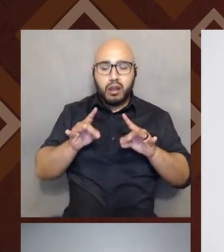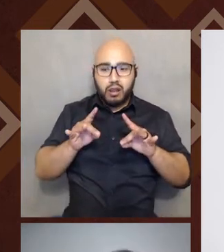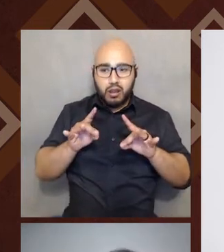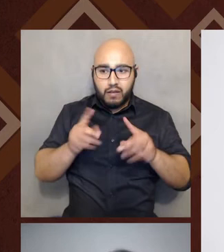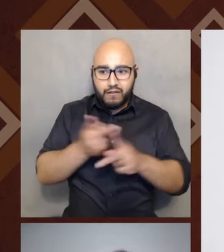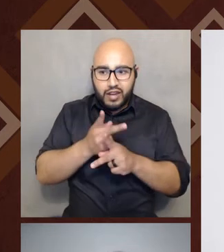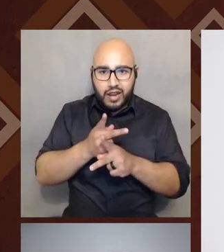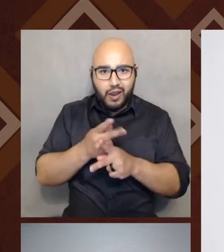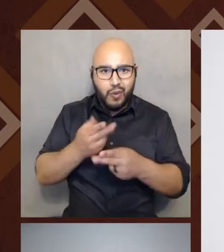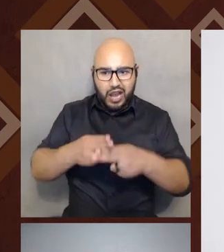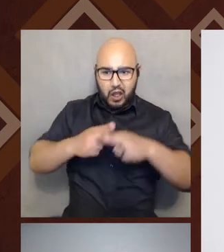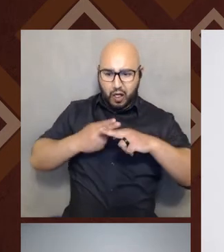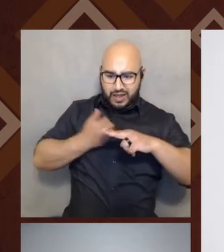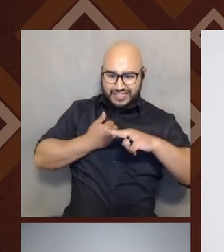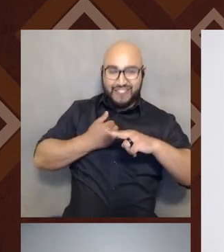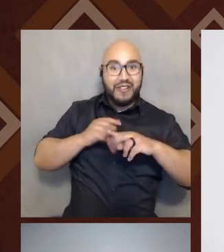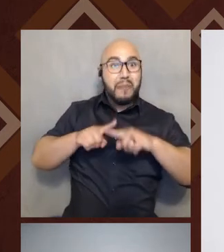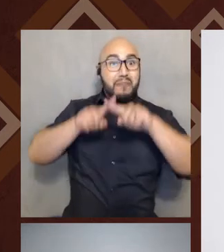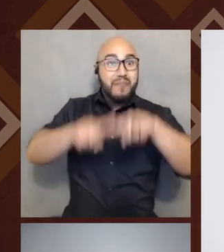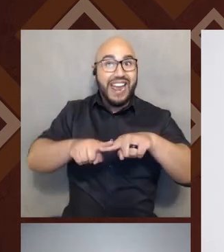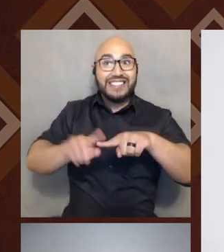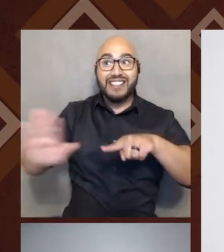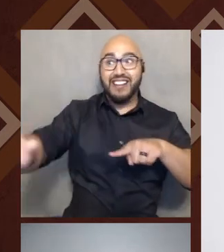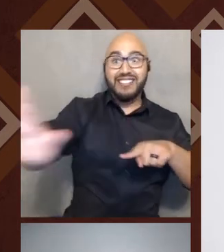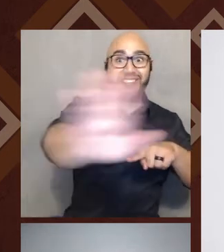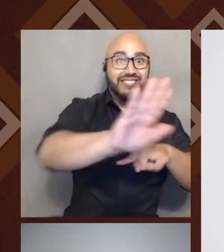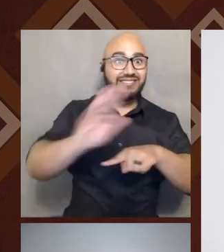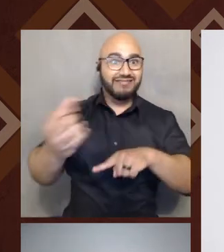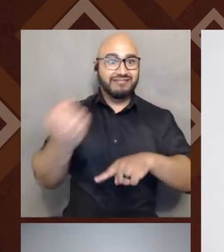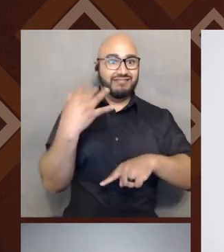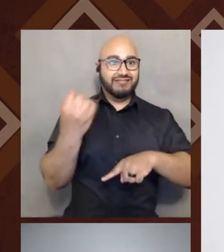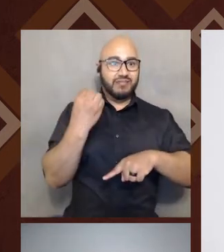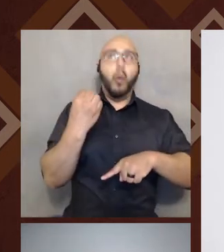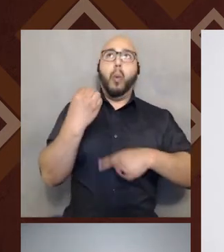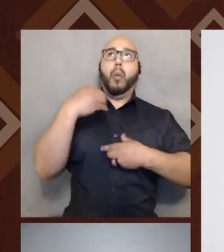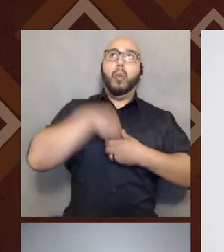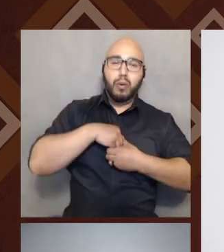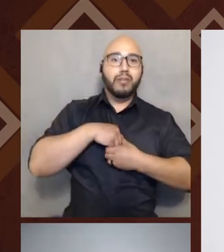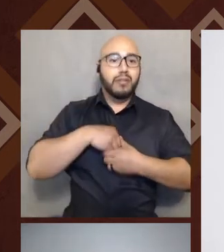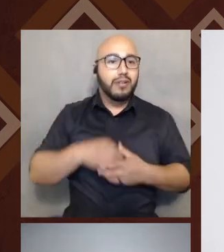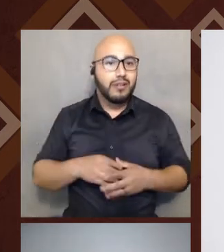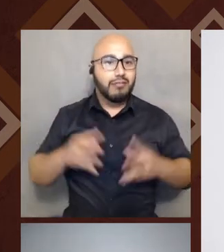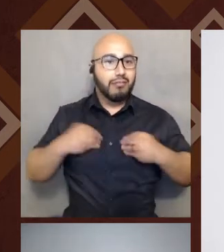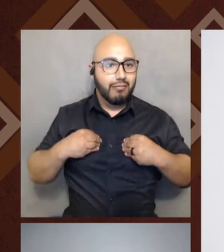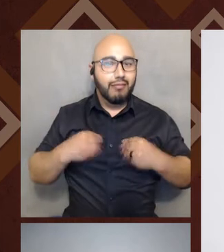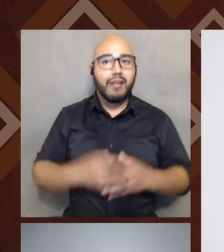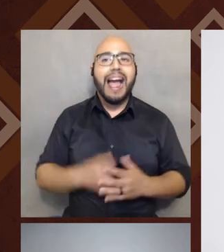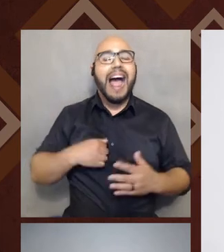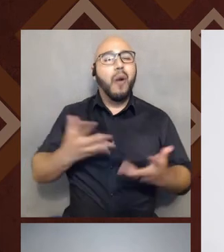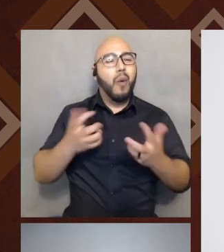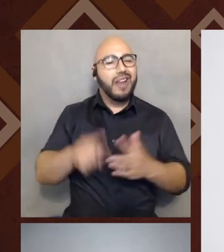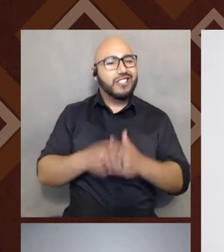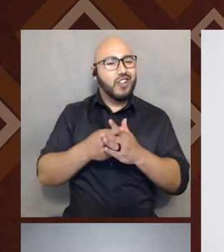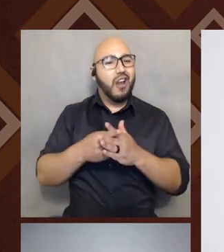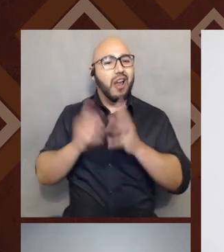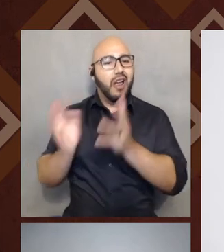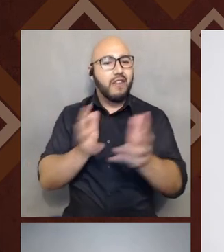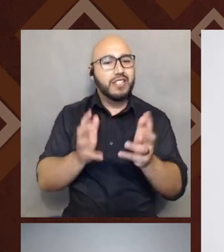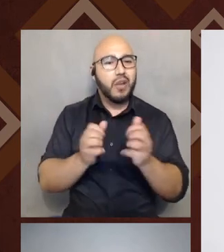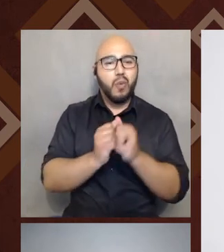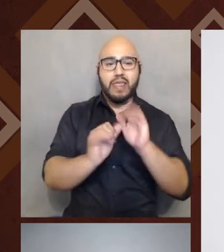based on what others have called us. And so I like to start the conversation on identity